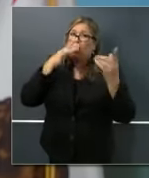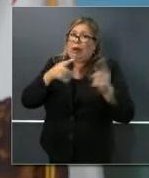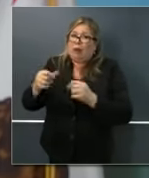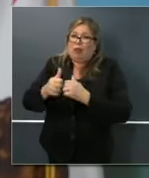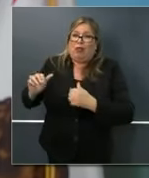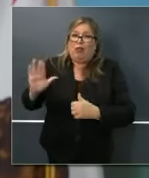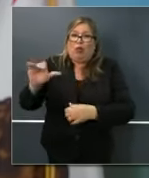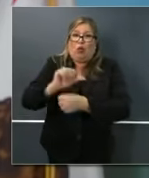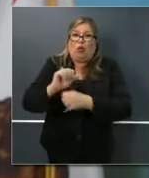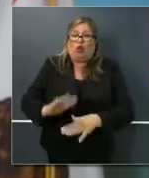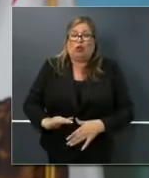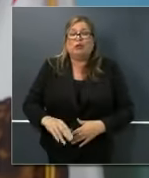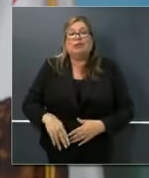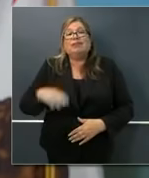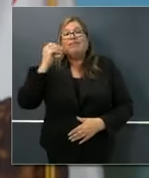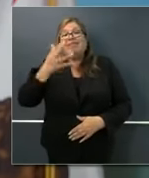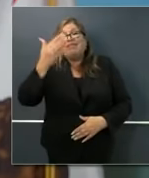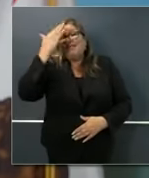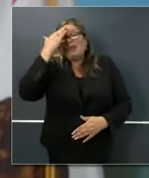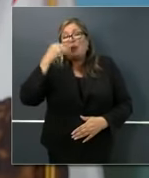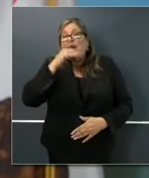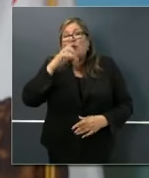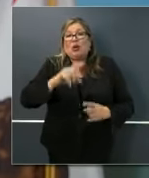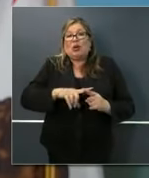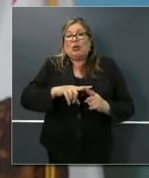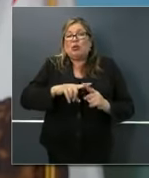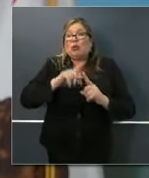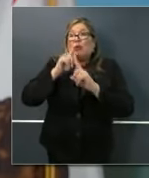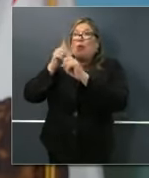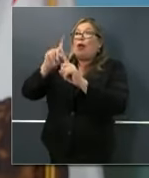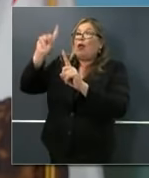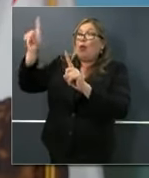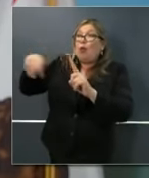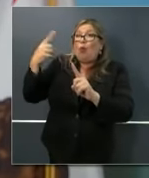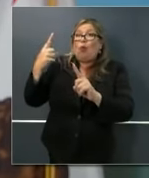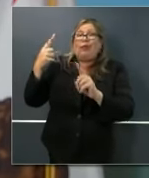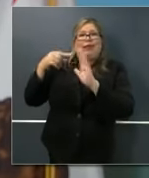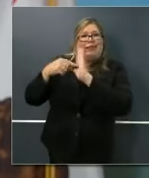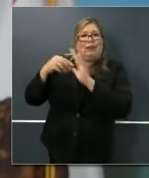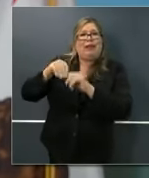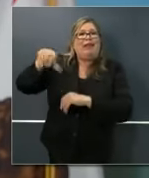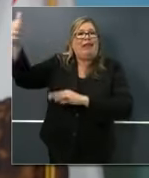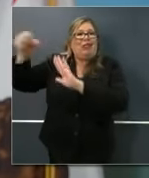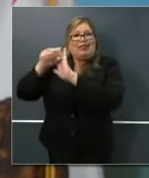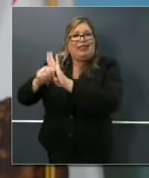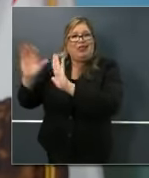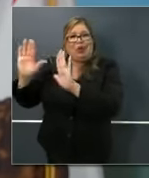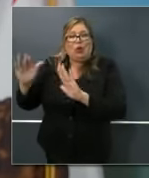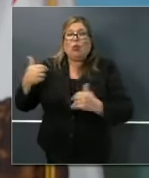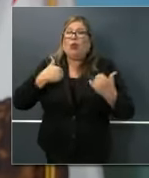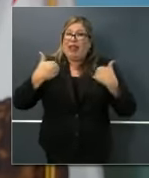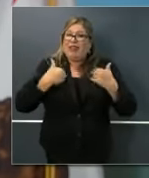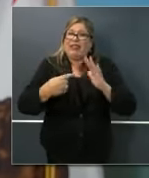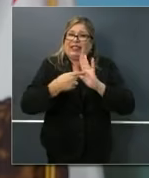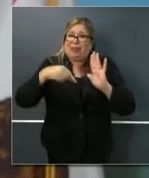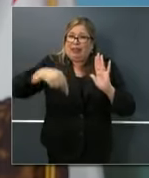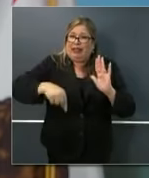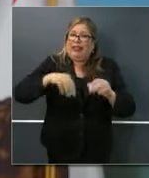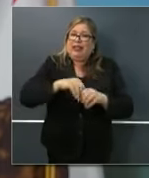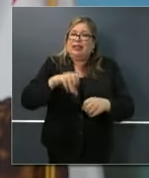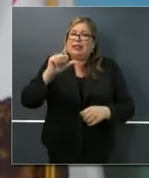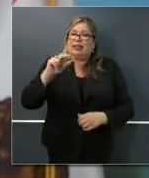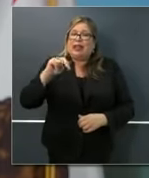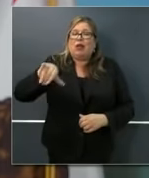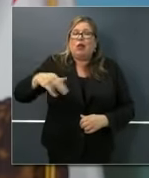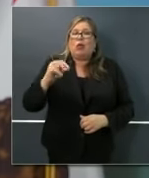be unfair of me just to point out to that example in another state. We have an example in San Joaquin Valley right now at a